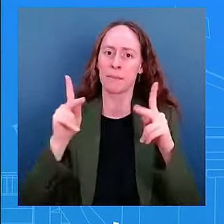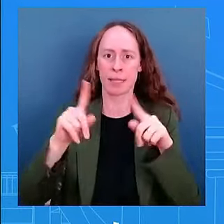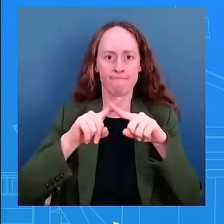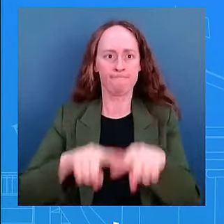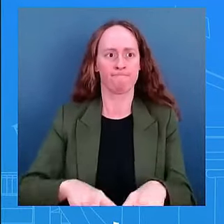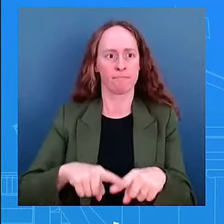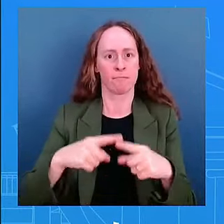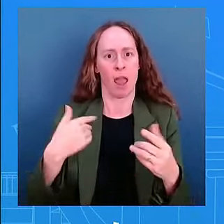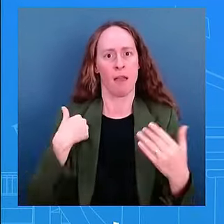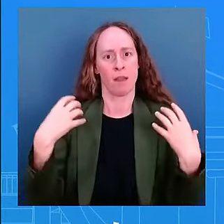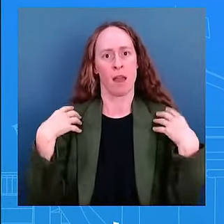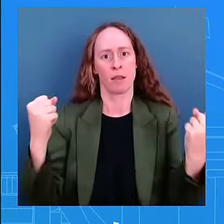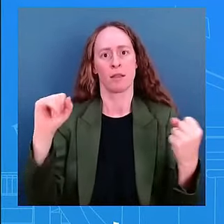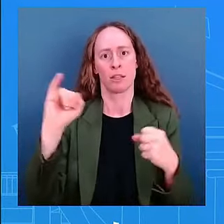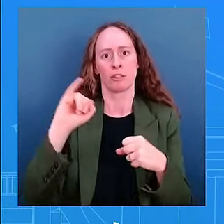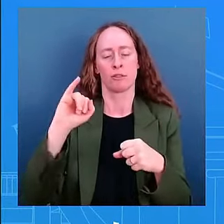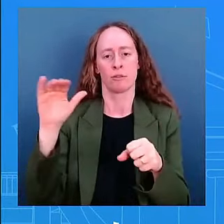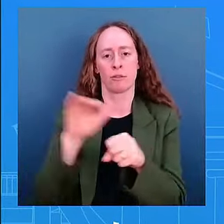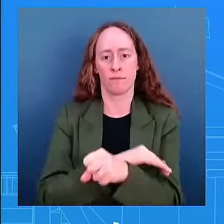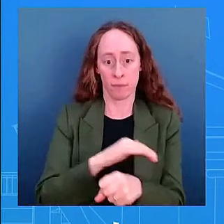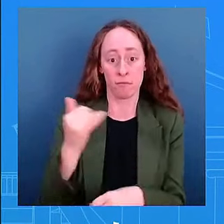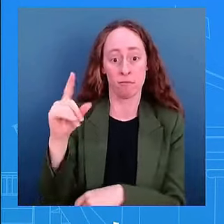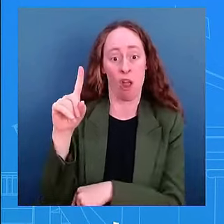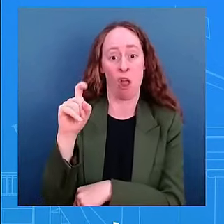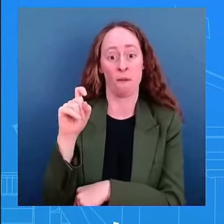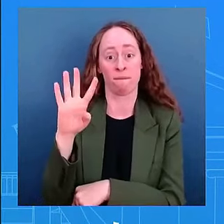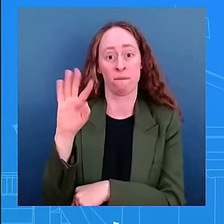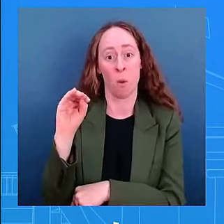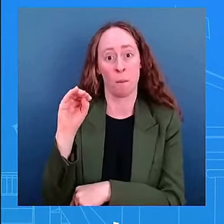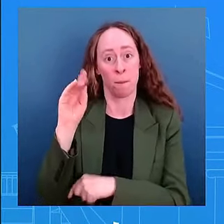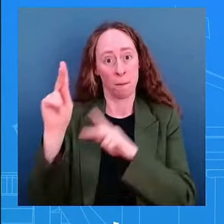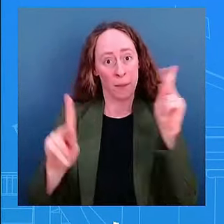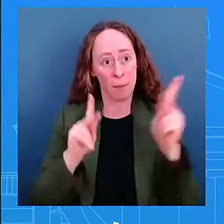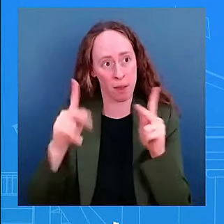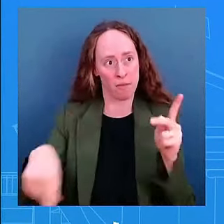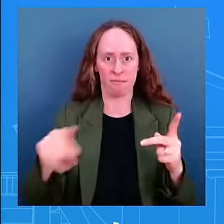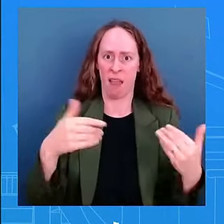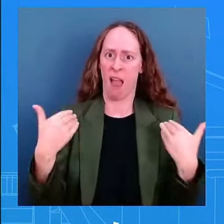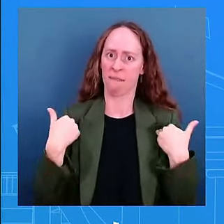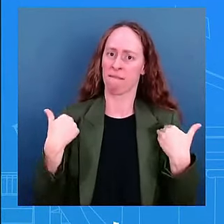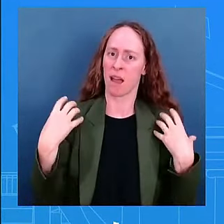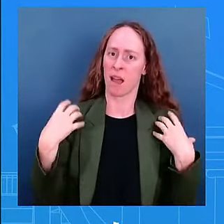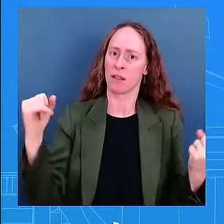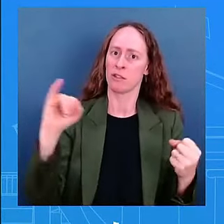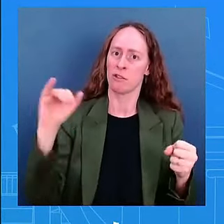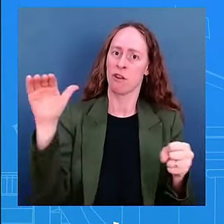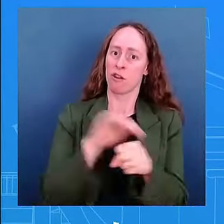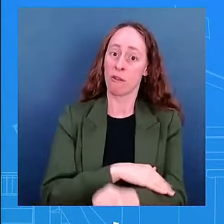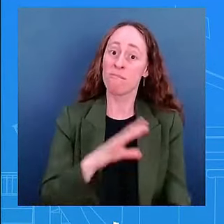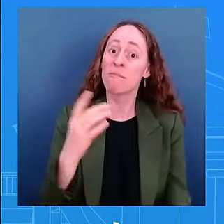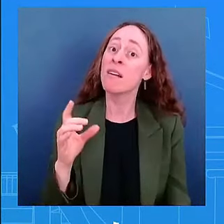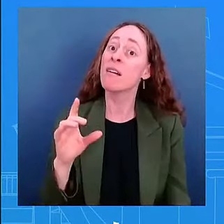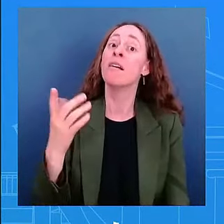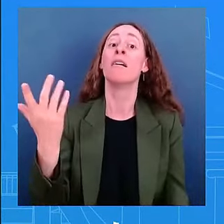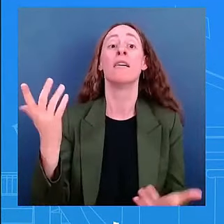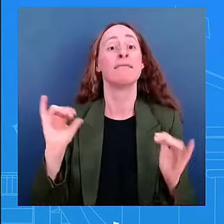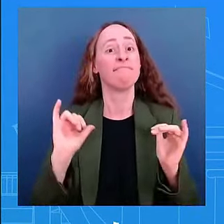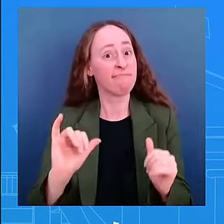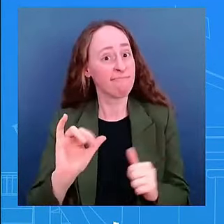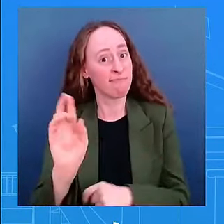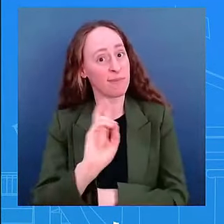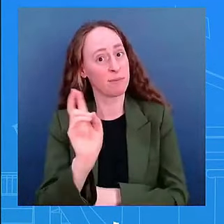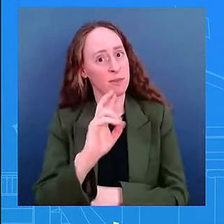programs yet still republicans in congress have proposed budget cuts and and slashes to these critical